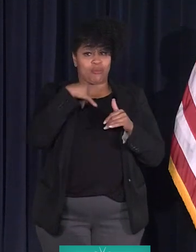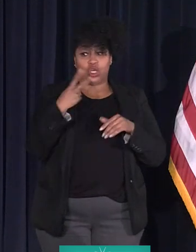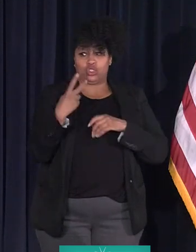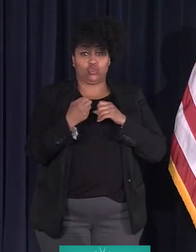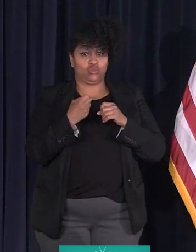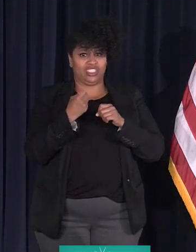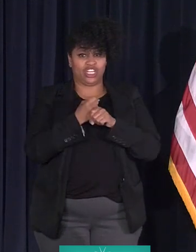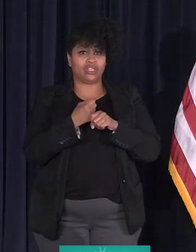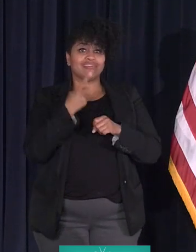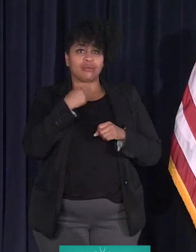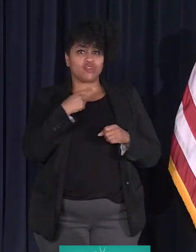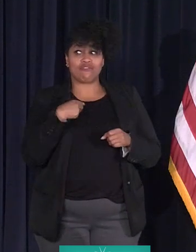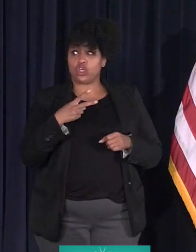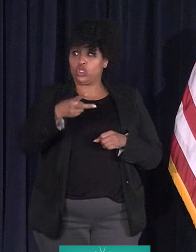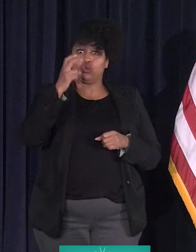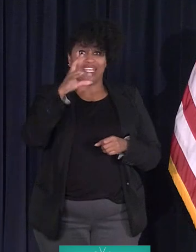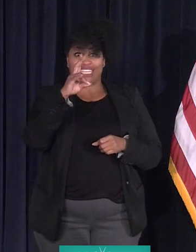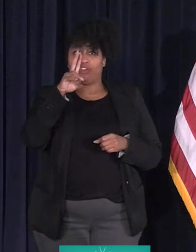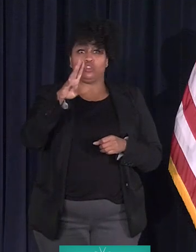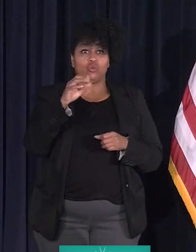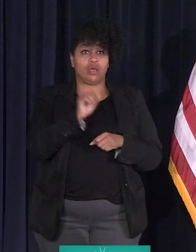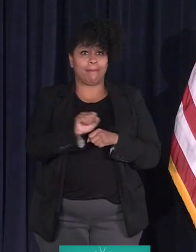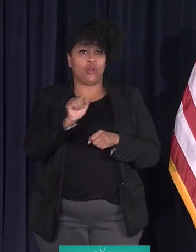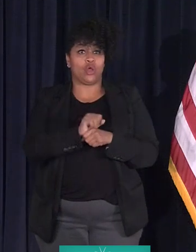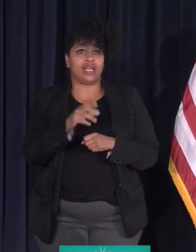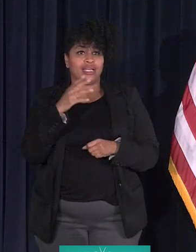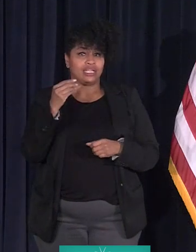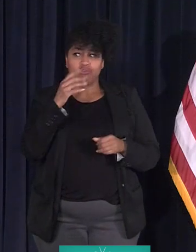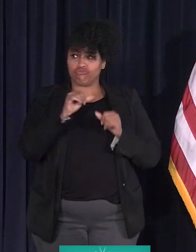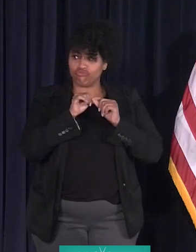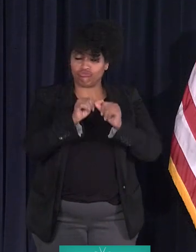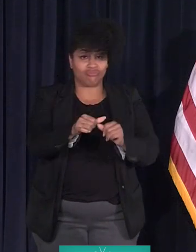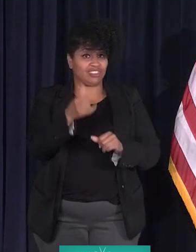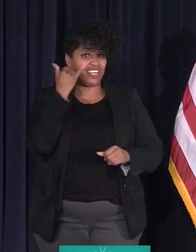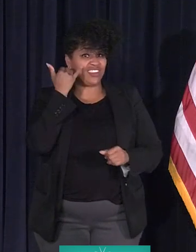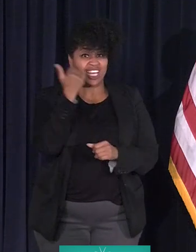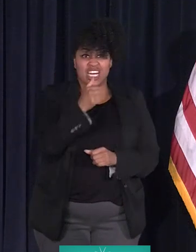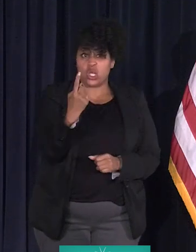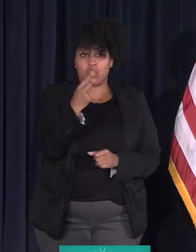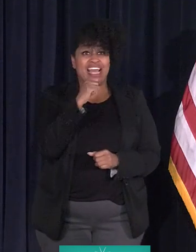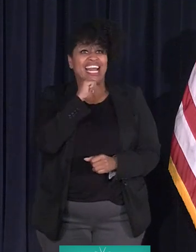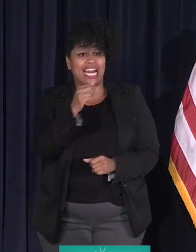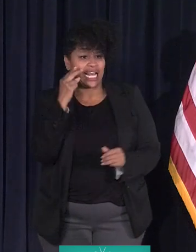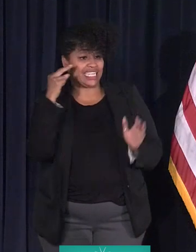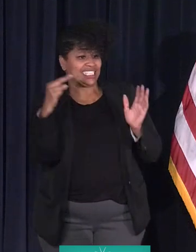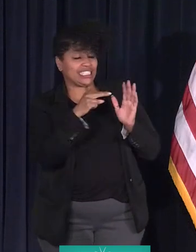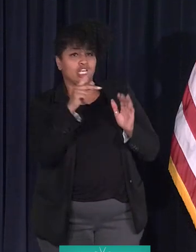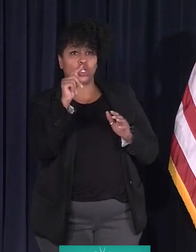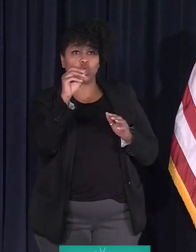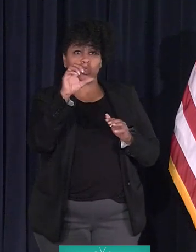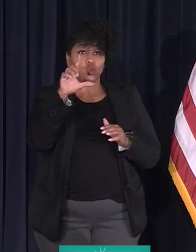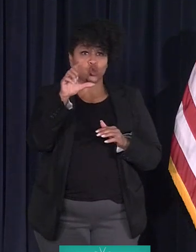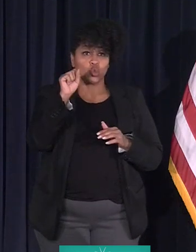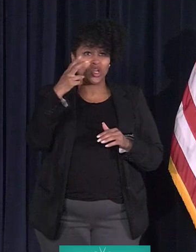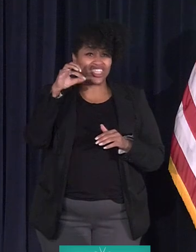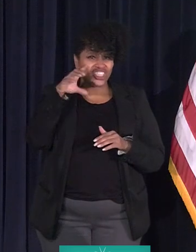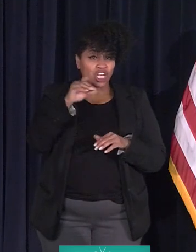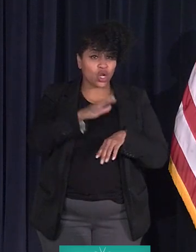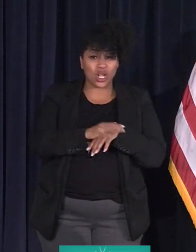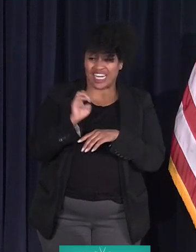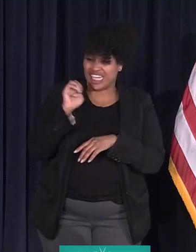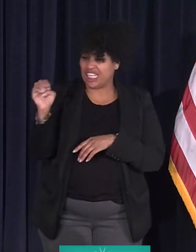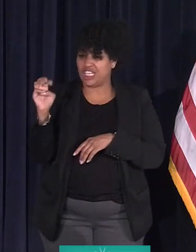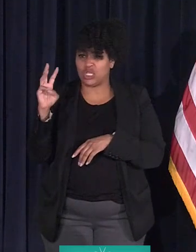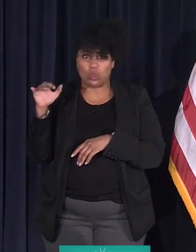you have 272 employees. And you'll keep growing. if anybody has not seen the tool shed on East Warren, it is